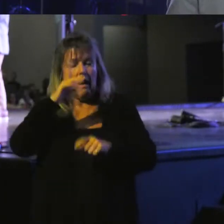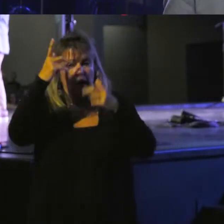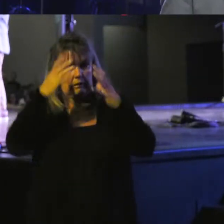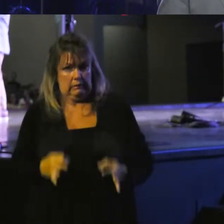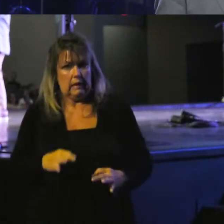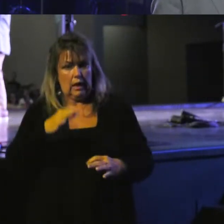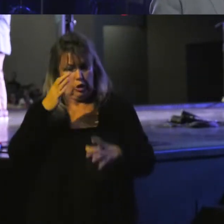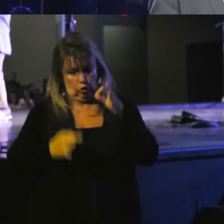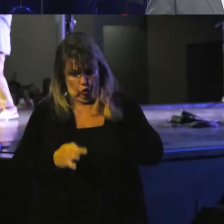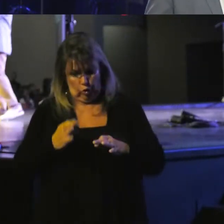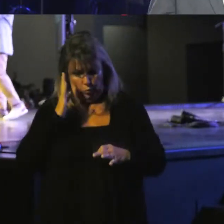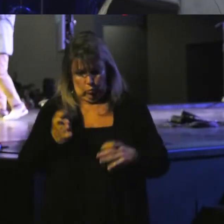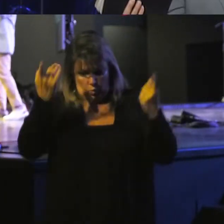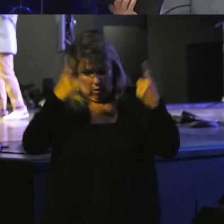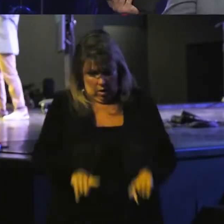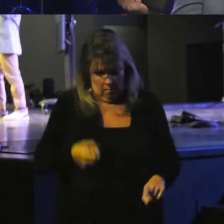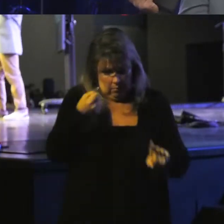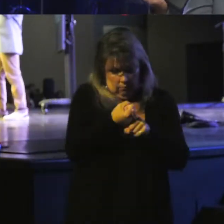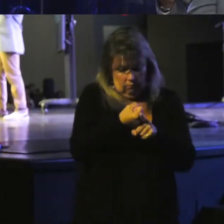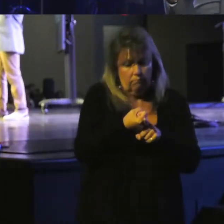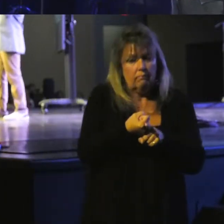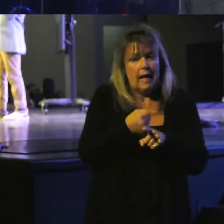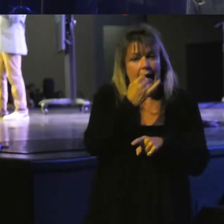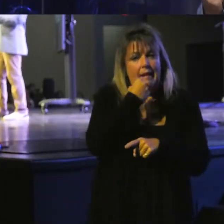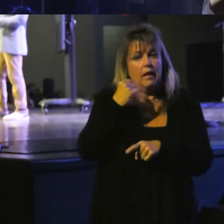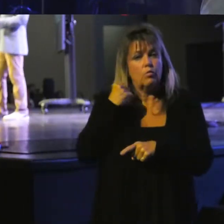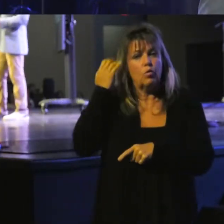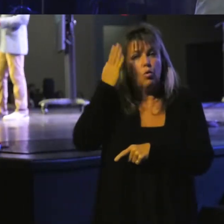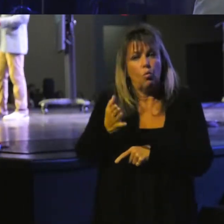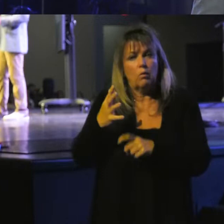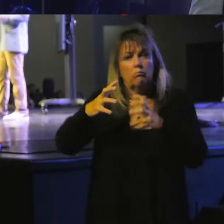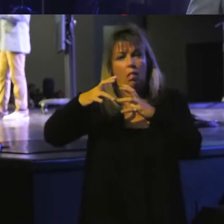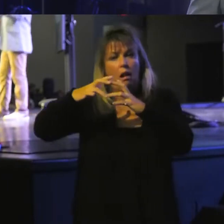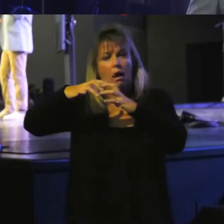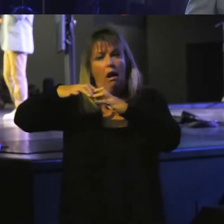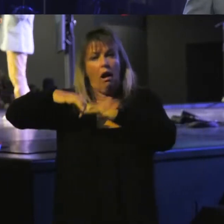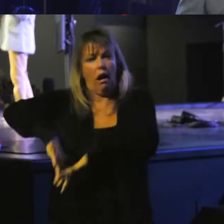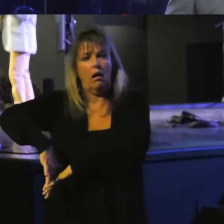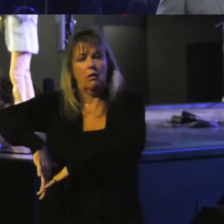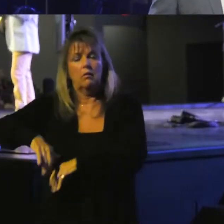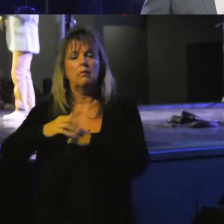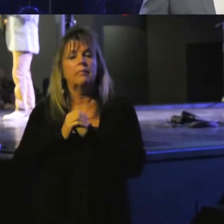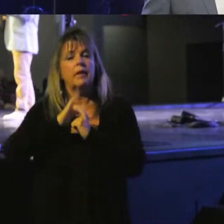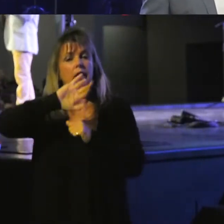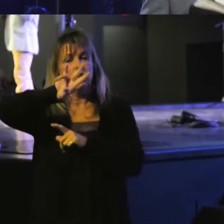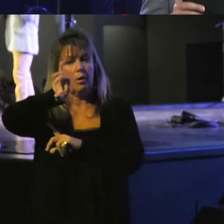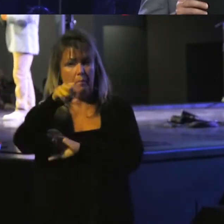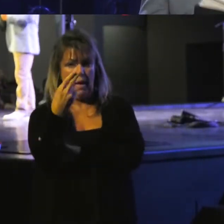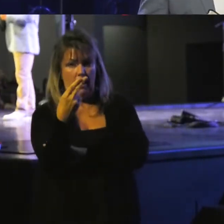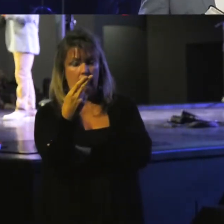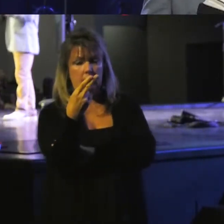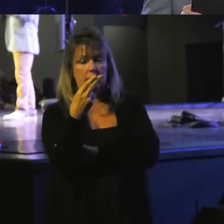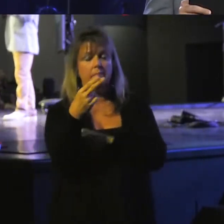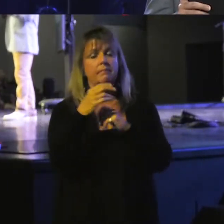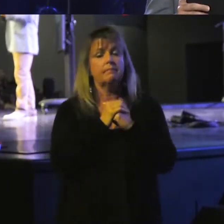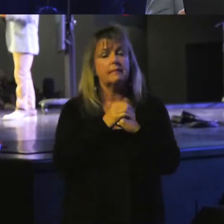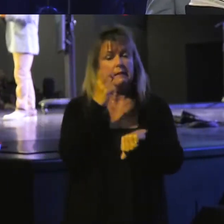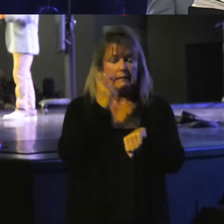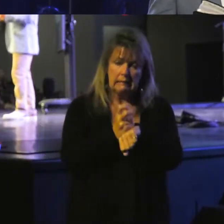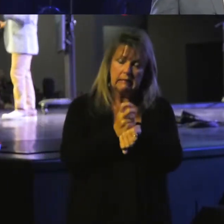coming, and Israel, the nation, God's people, is going to fall. In fact, Jeremiah has the difficult